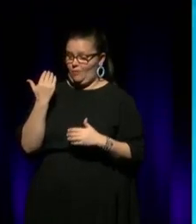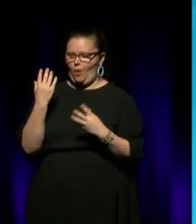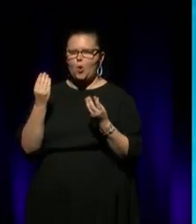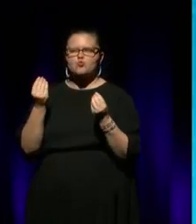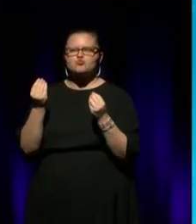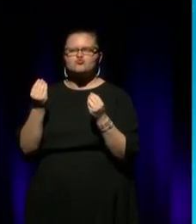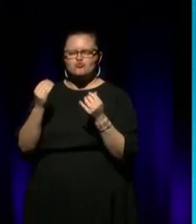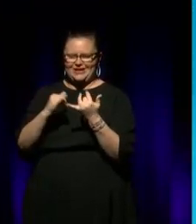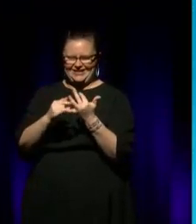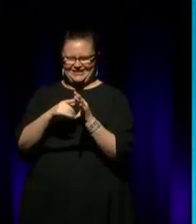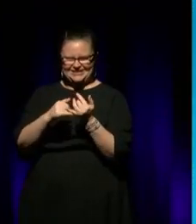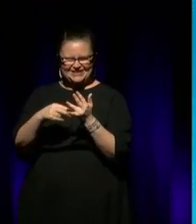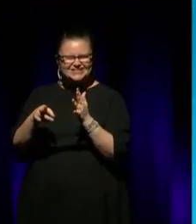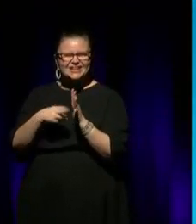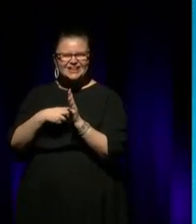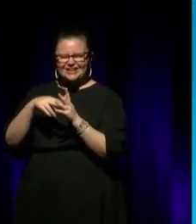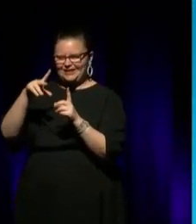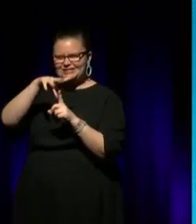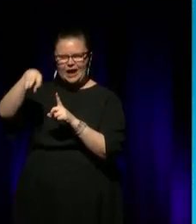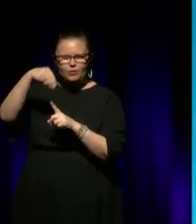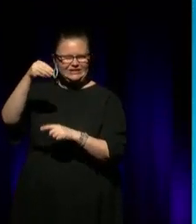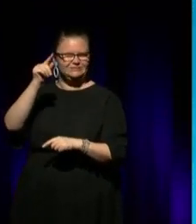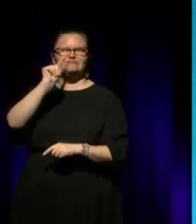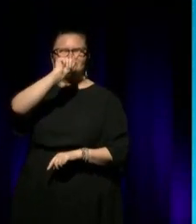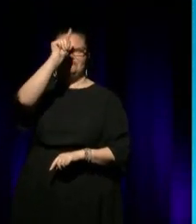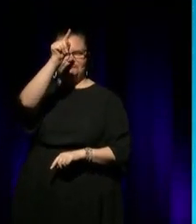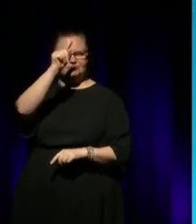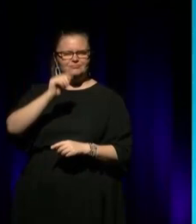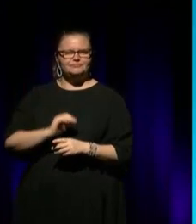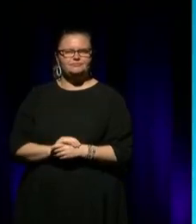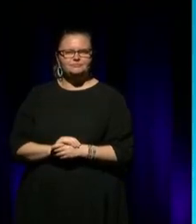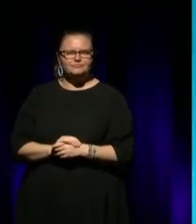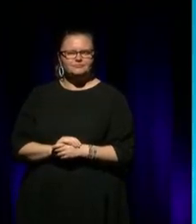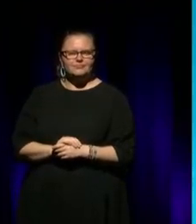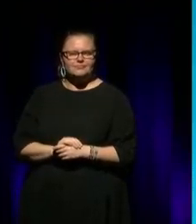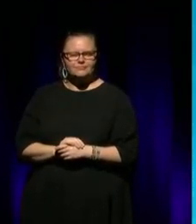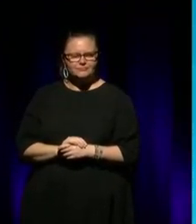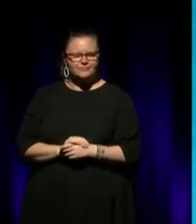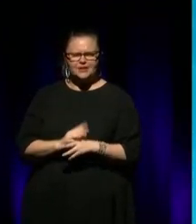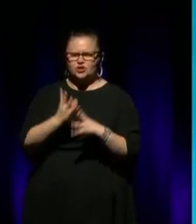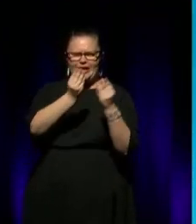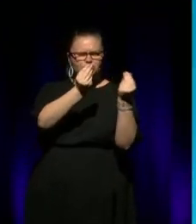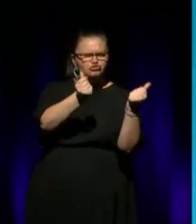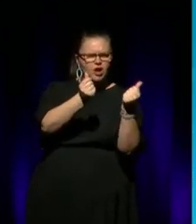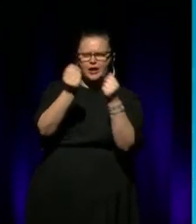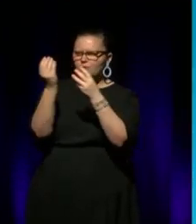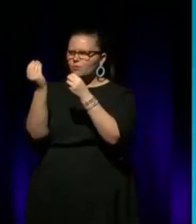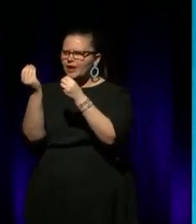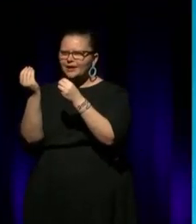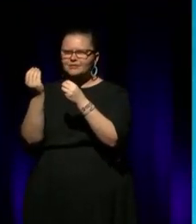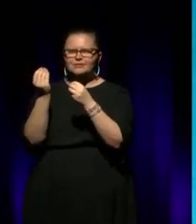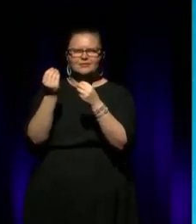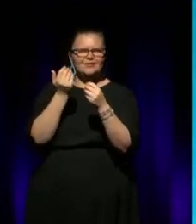out to Dahlemboi, Yungo. And before wet season and dry, I always become a three-year-old